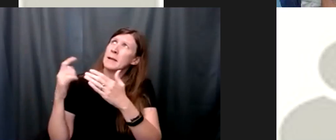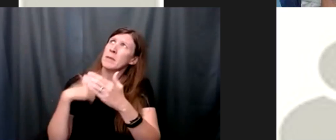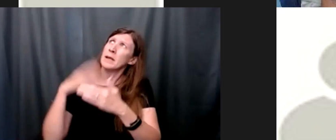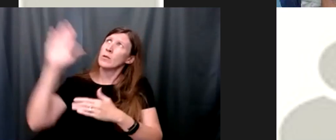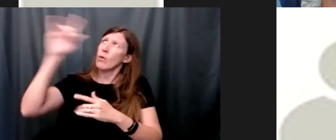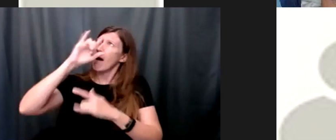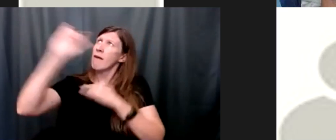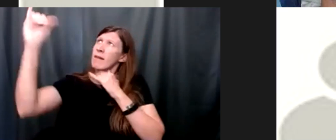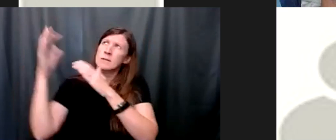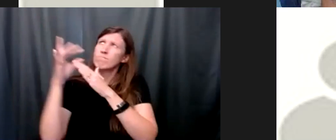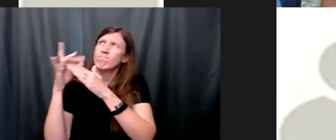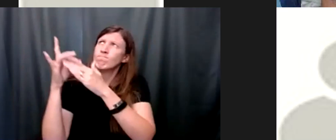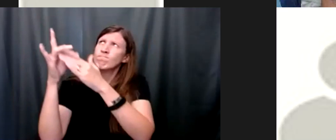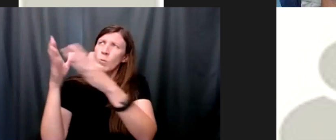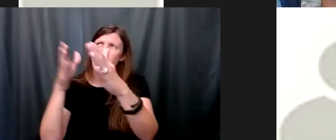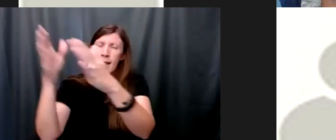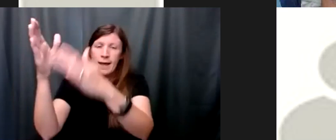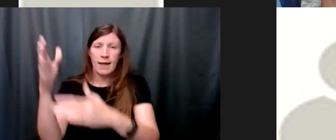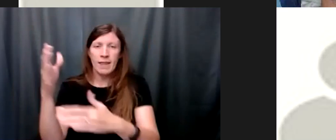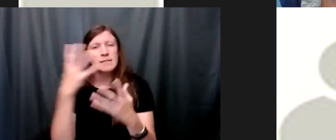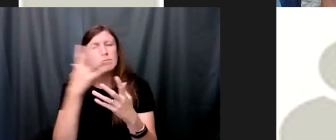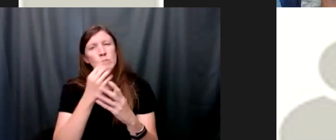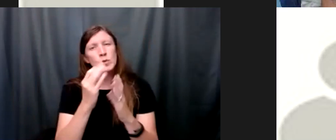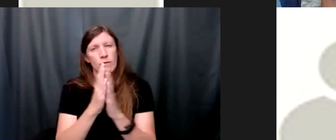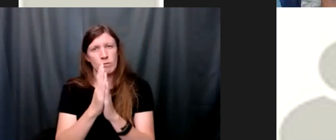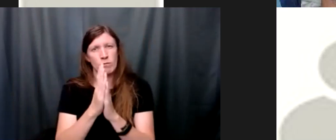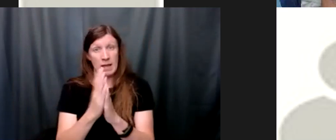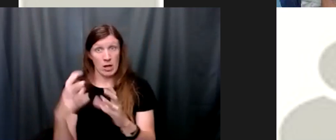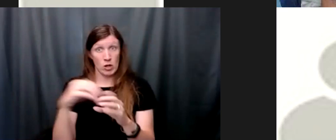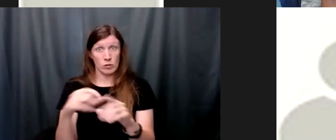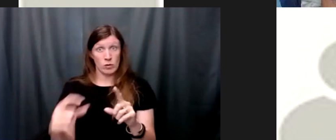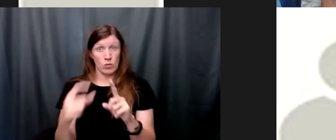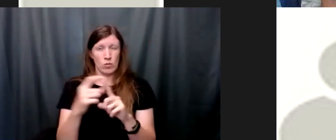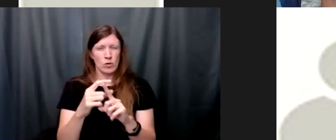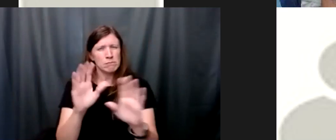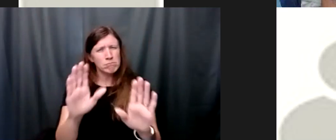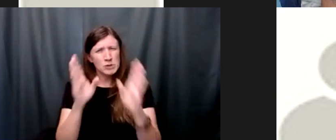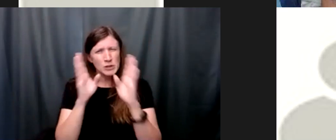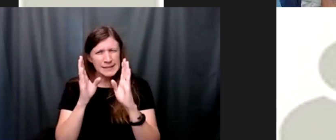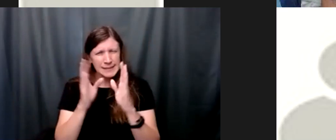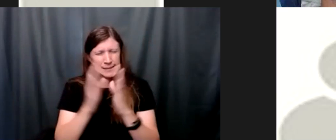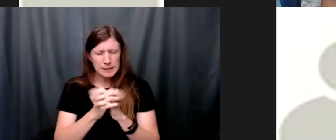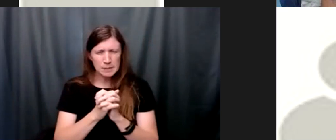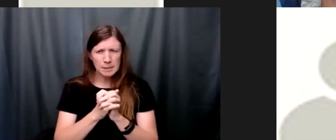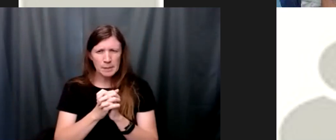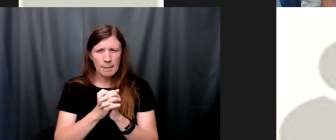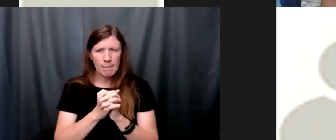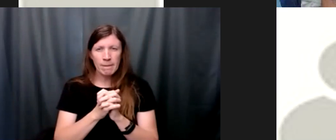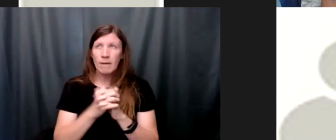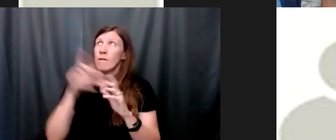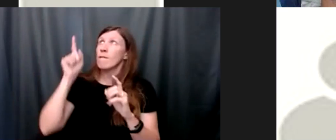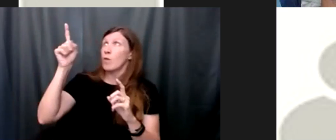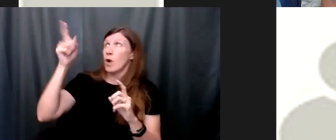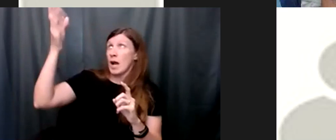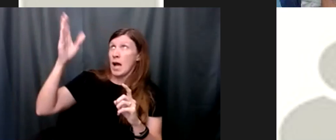it's part of this beautiful prayer that includes these words just listen to this for god you